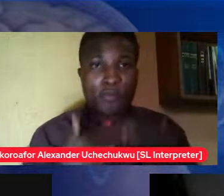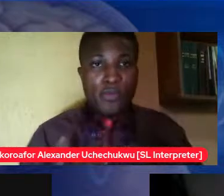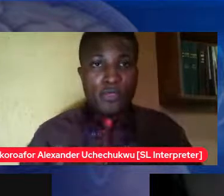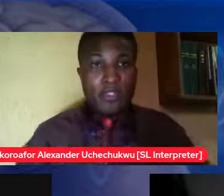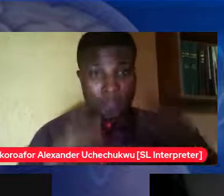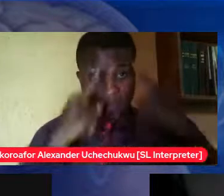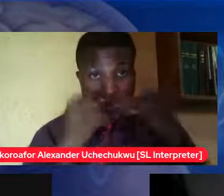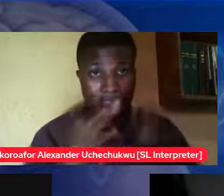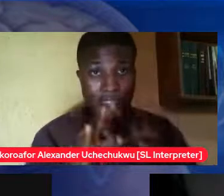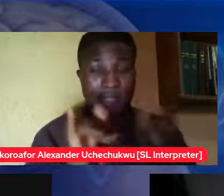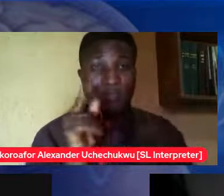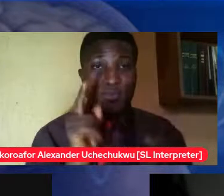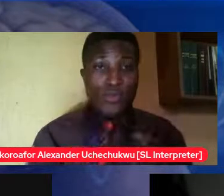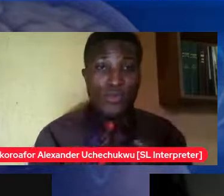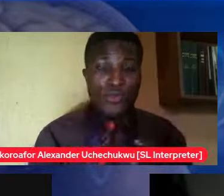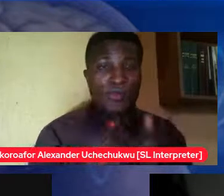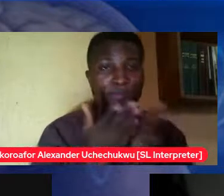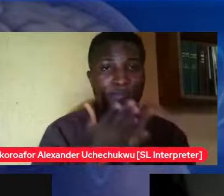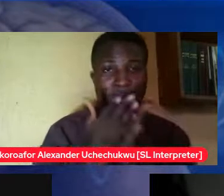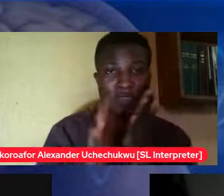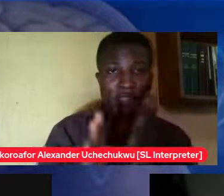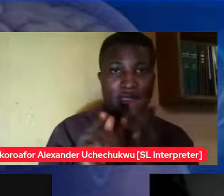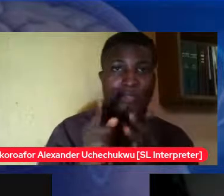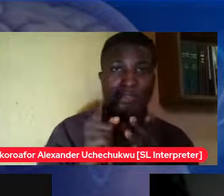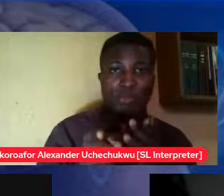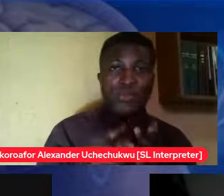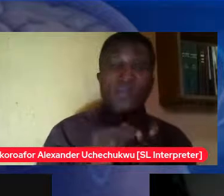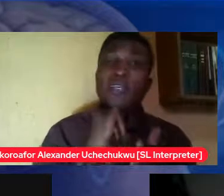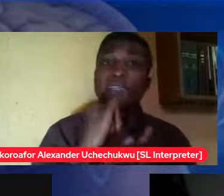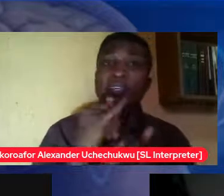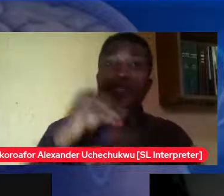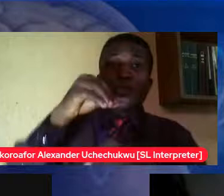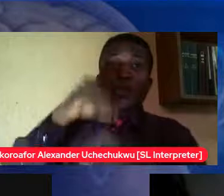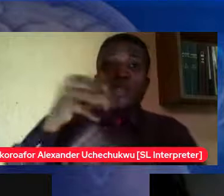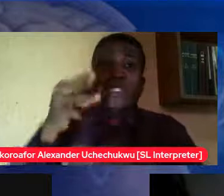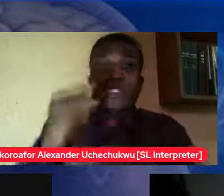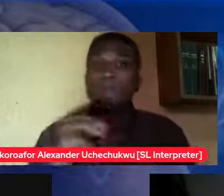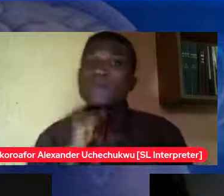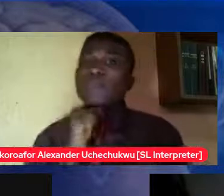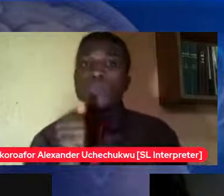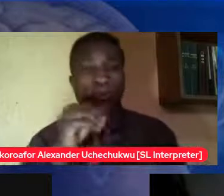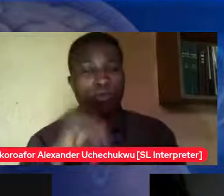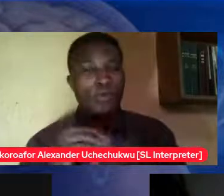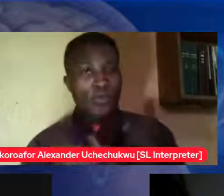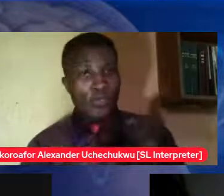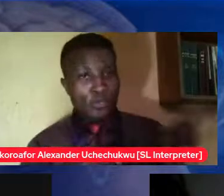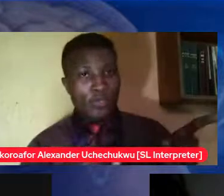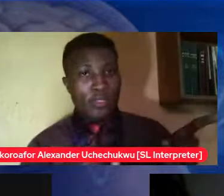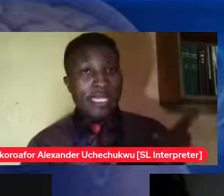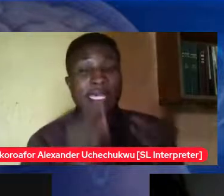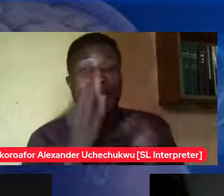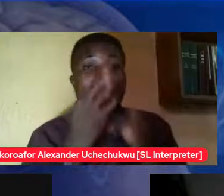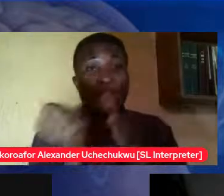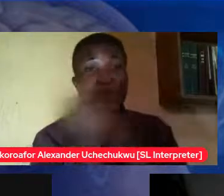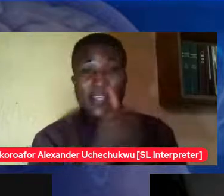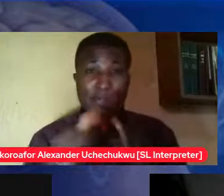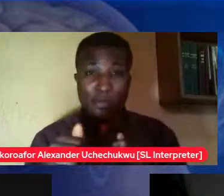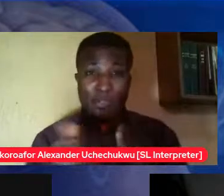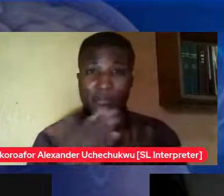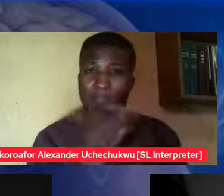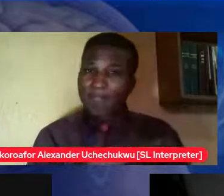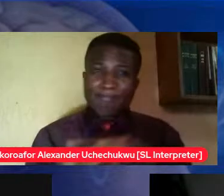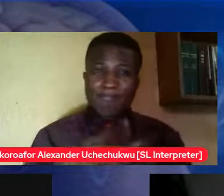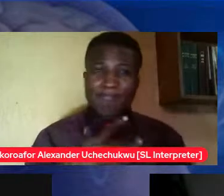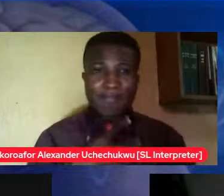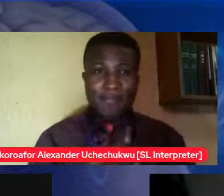feels you are not deserving of their love should want to find who deserves it but you know you are deserving of love you you deserve it